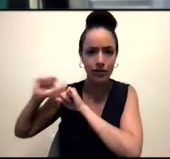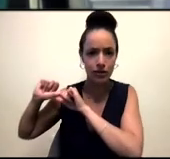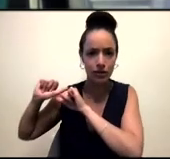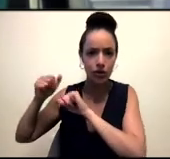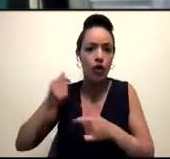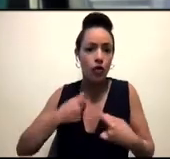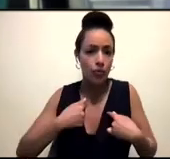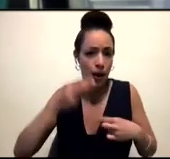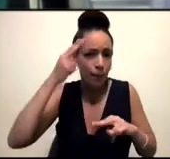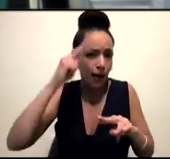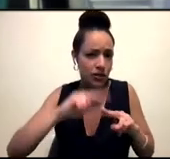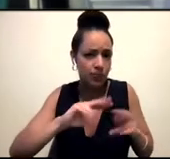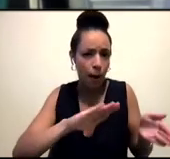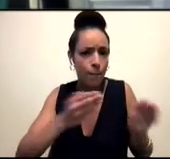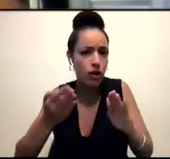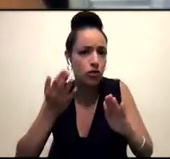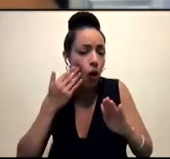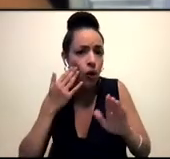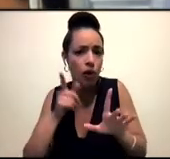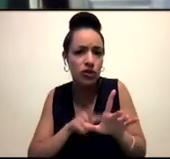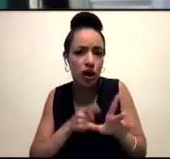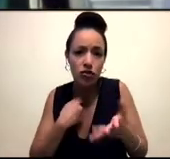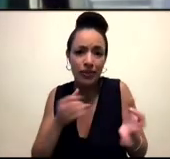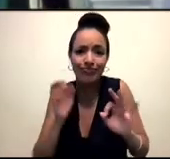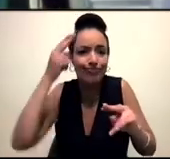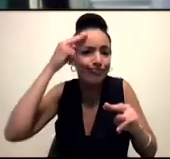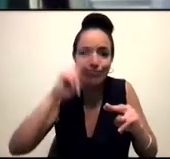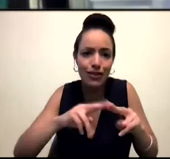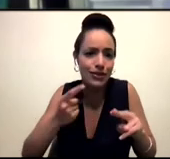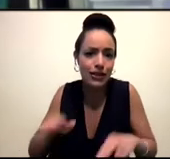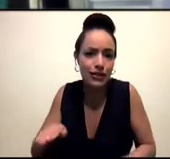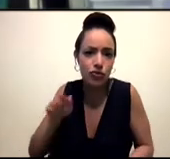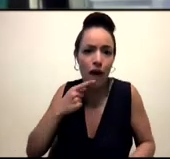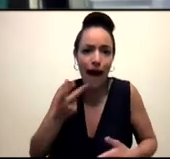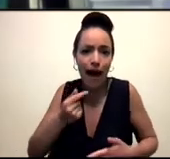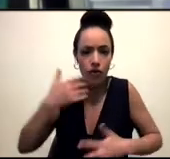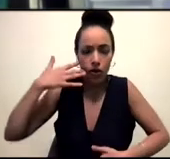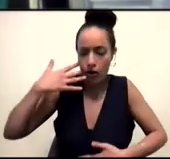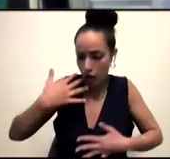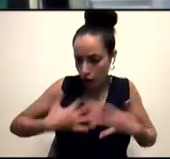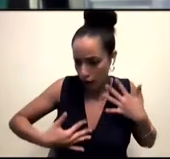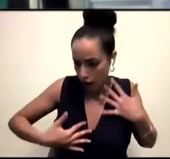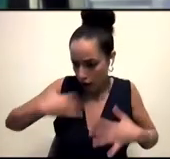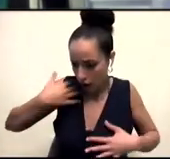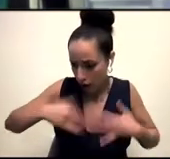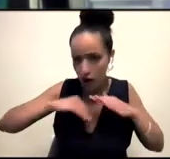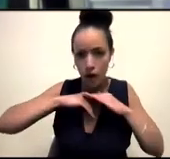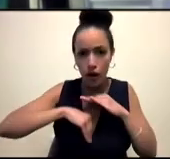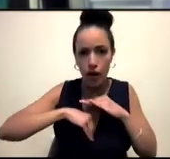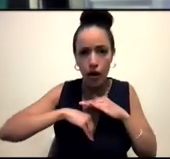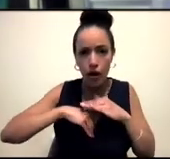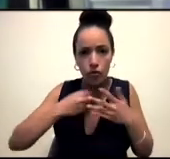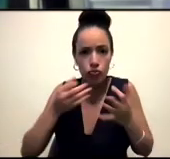really, really young. And so I am an orphan, I have the kind, I have a lot of that wounding of what does it mean to be really so unparented